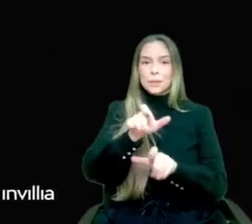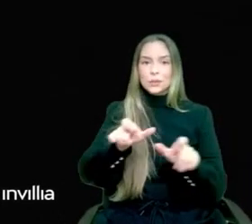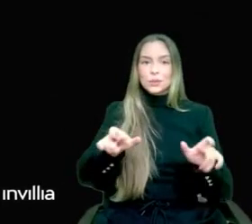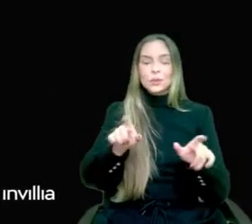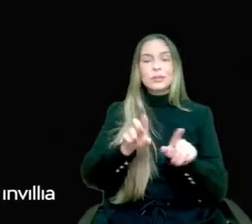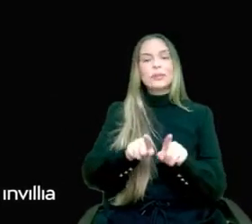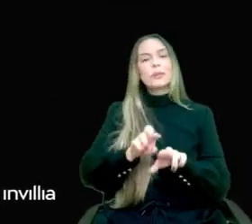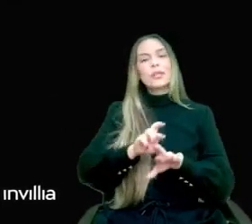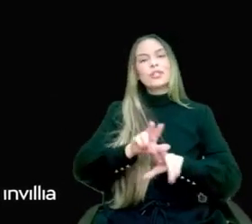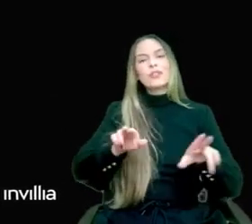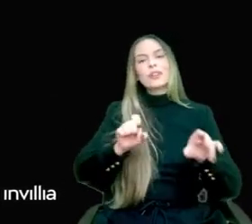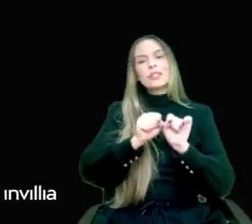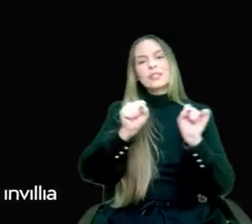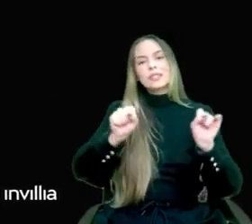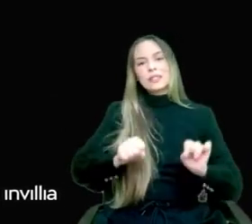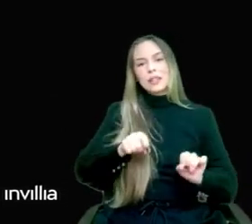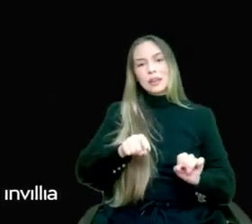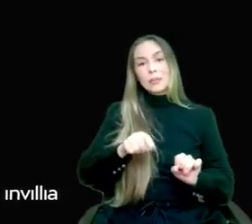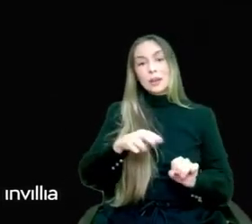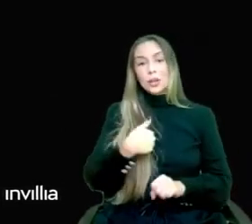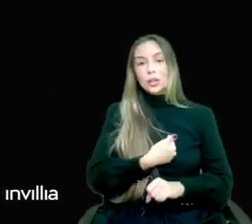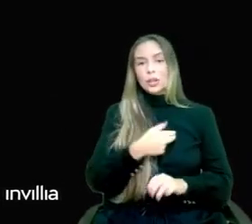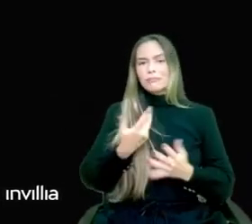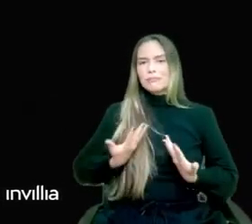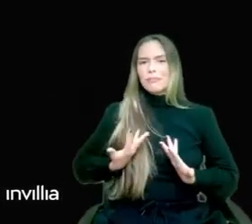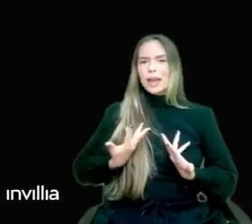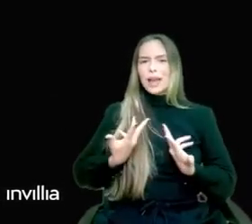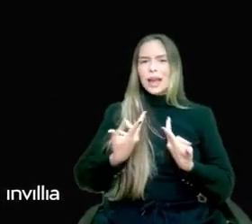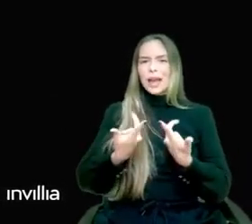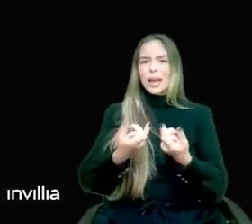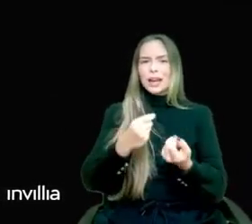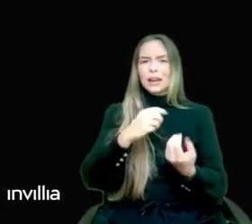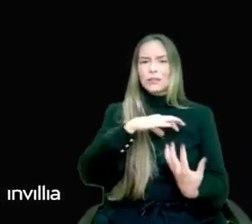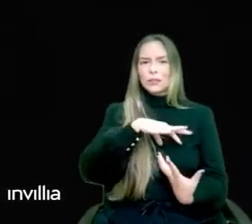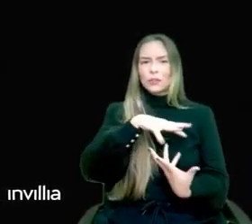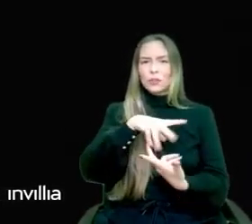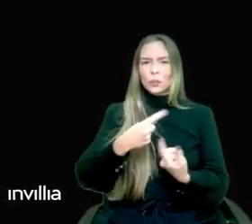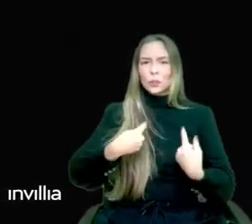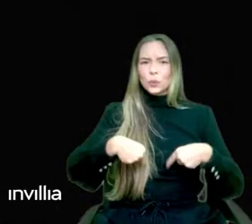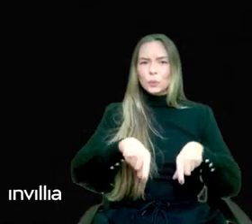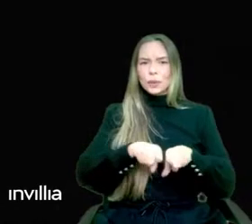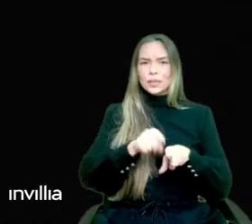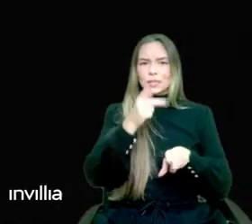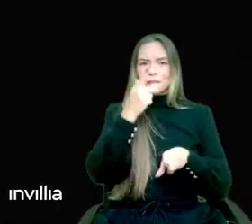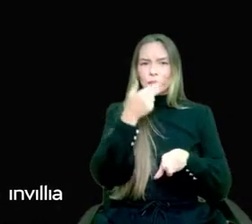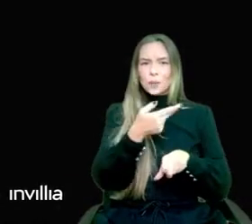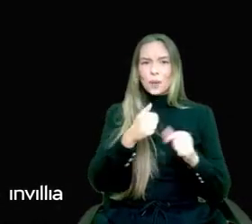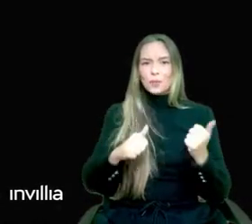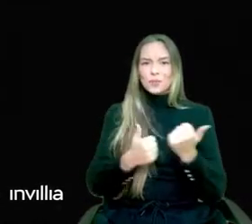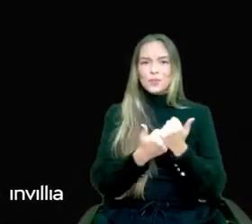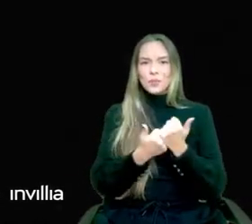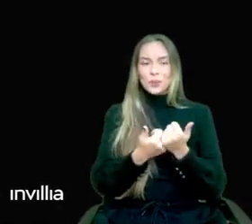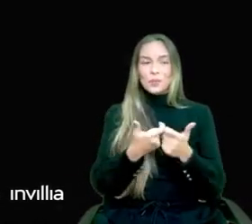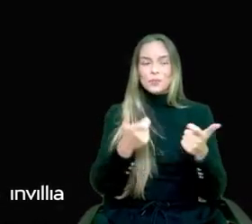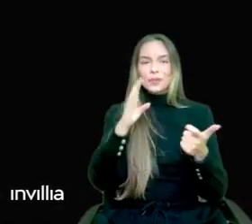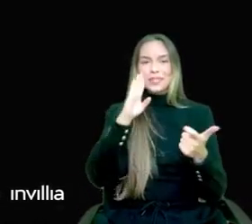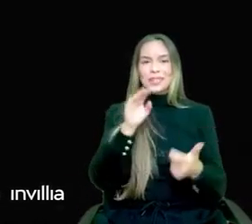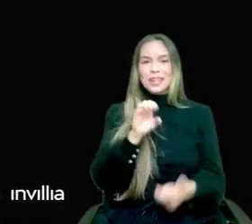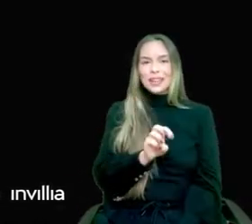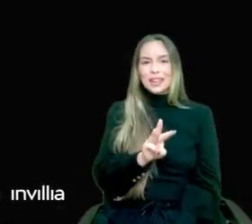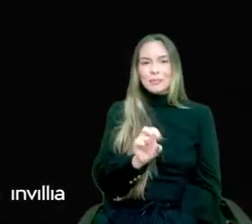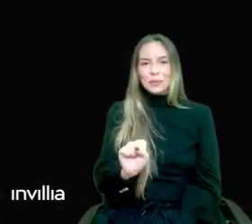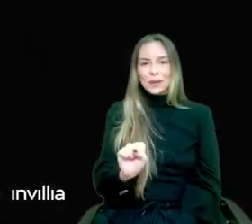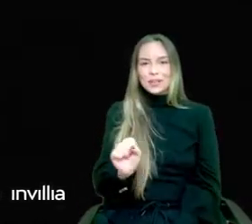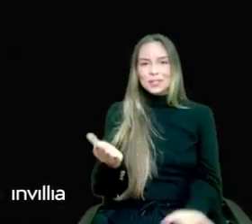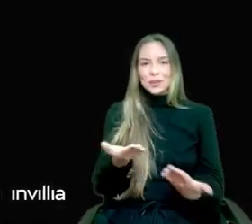With our amazing global partners like our main sponsor on today's event, AWS. With our